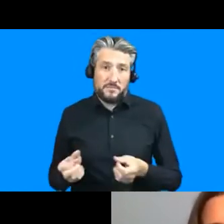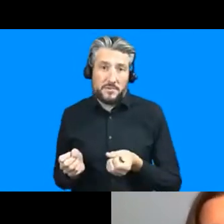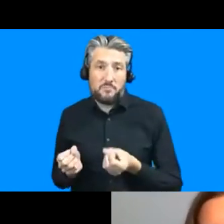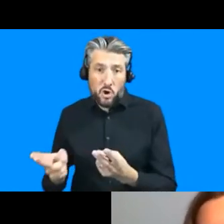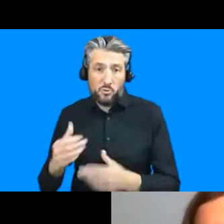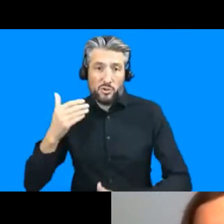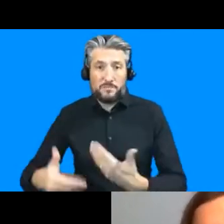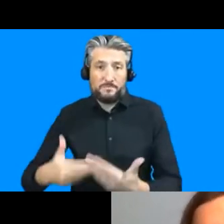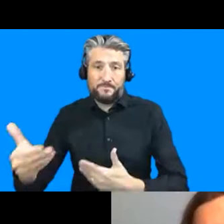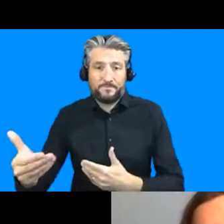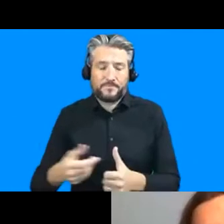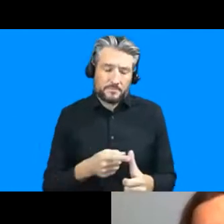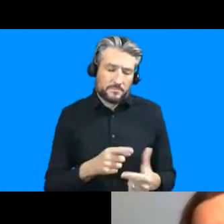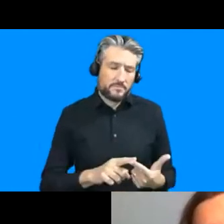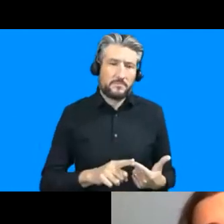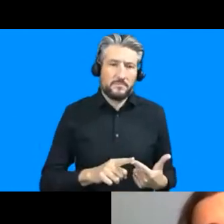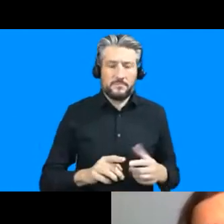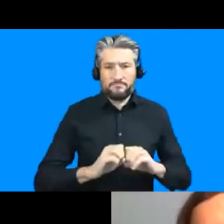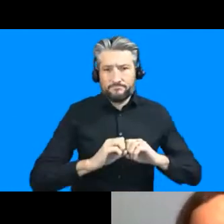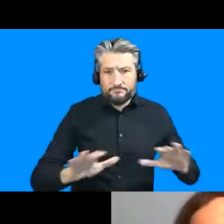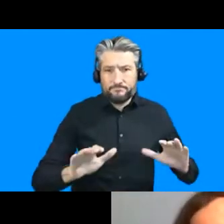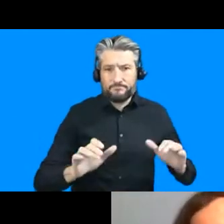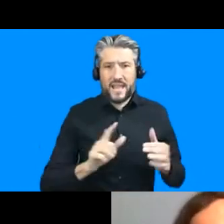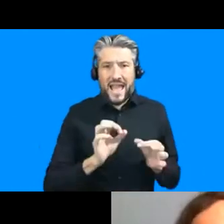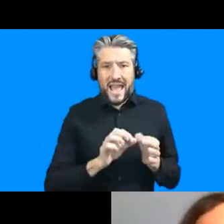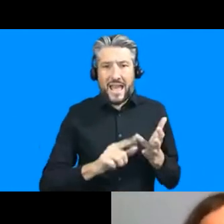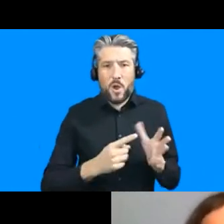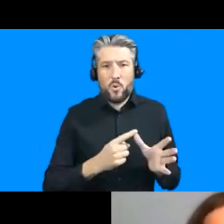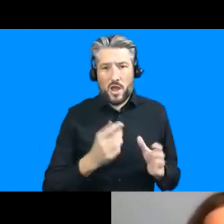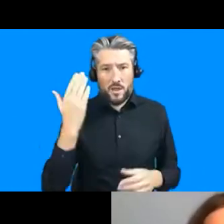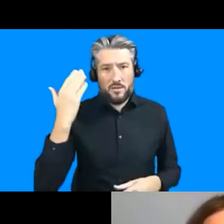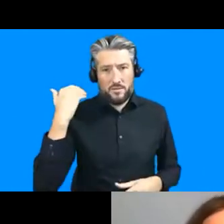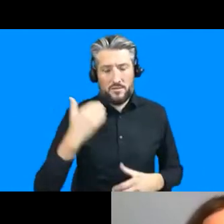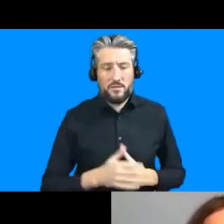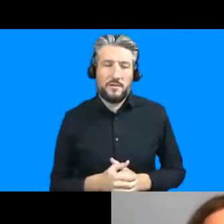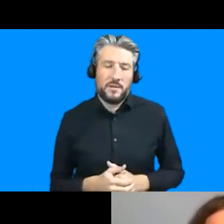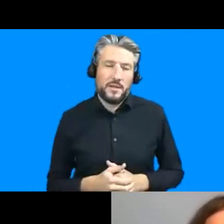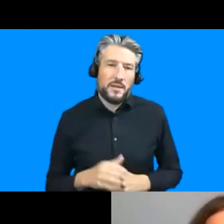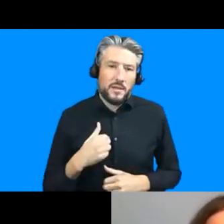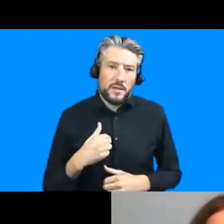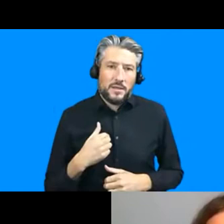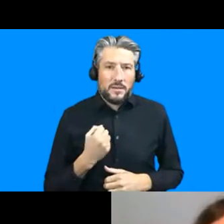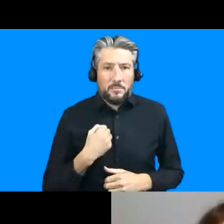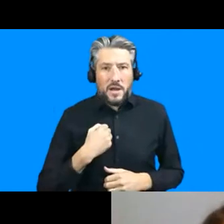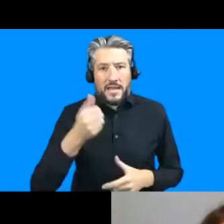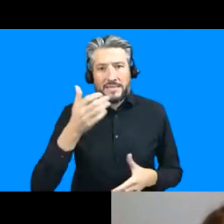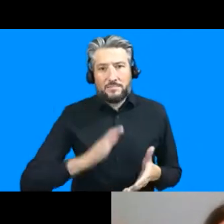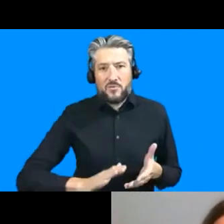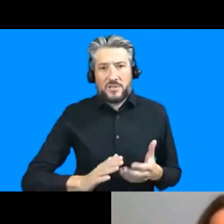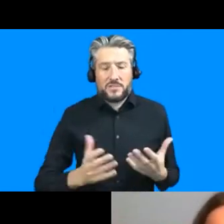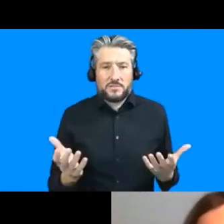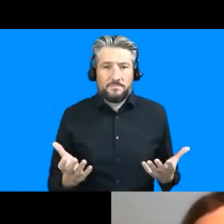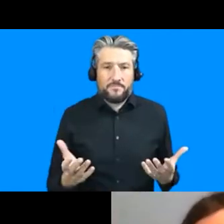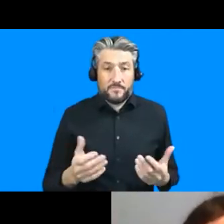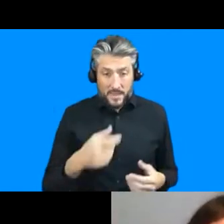ebola um experience yeah i think that i mean basically if if you can cast your